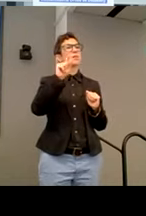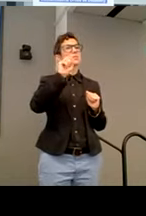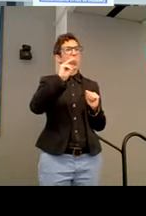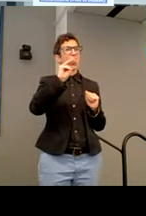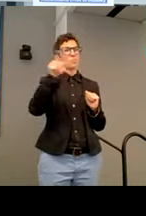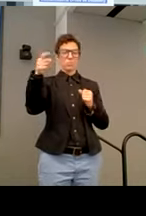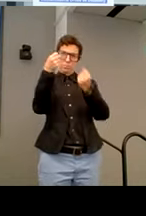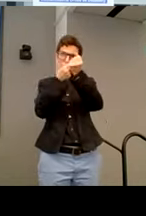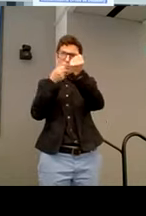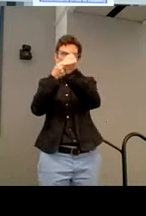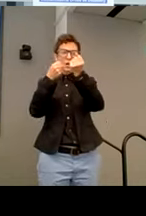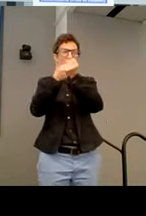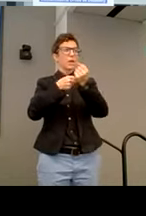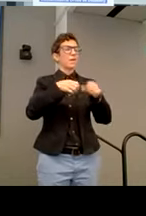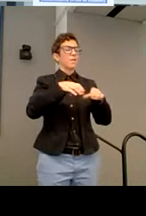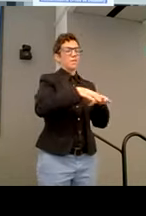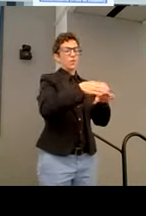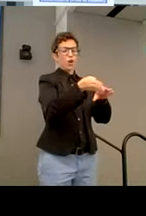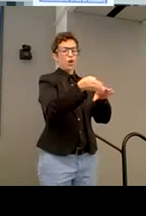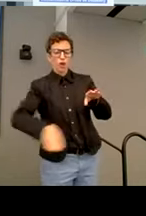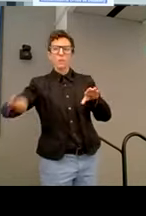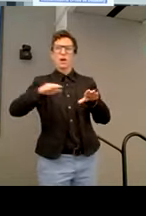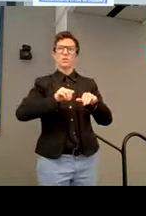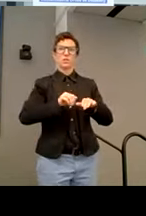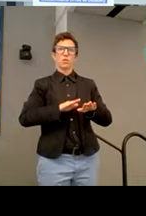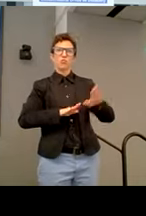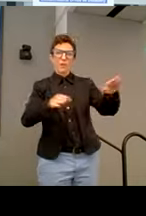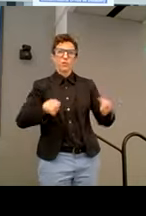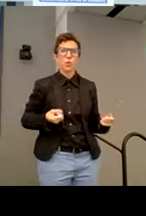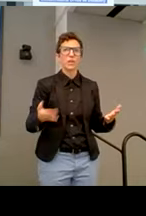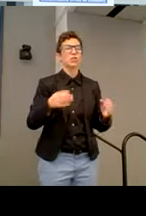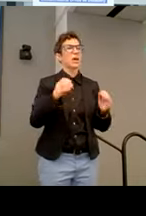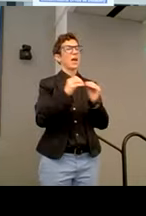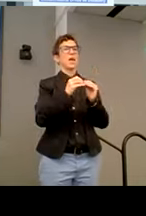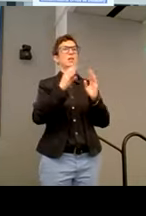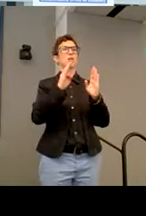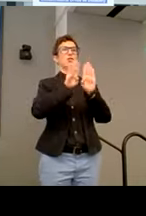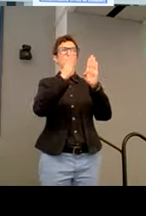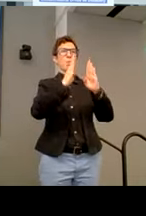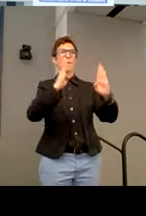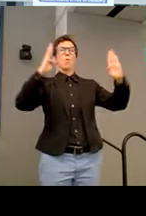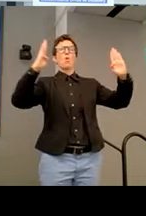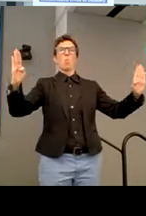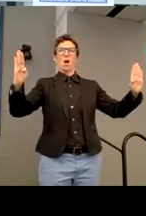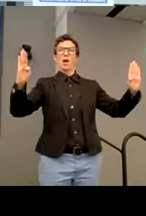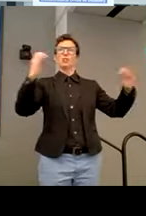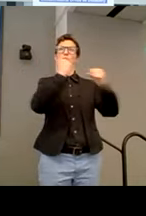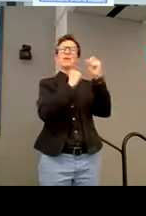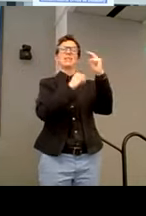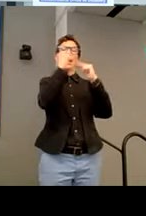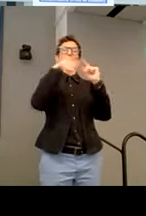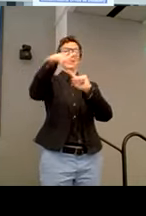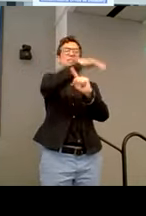advocated for curb cuts, wheelchair ramps, and widened doorways to make the built environment accessible.